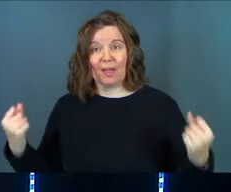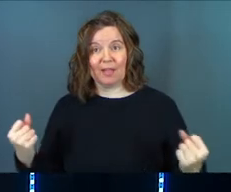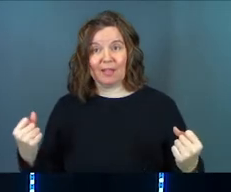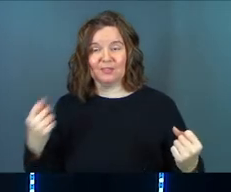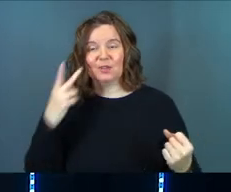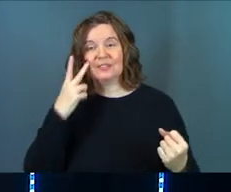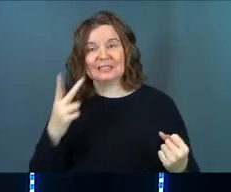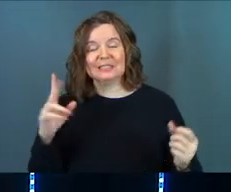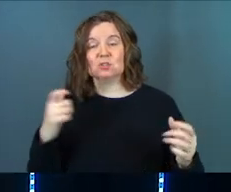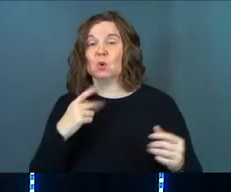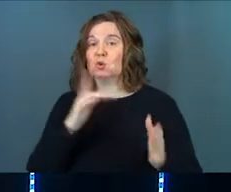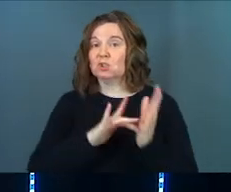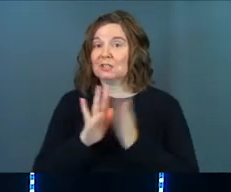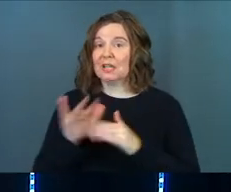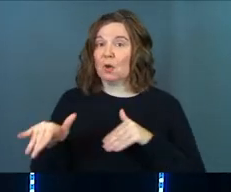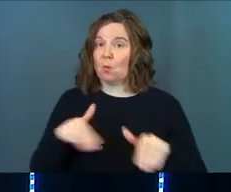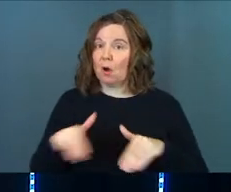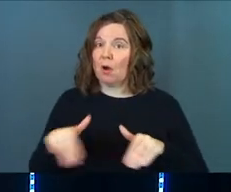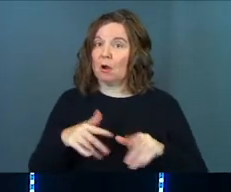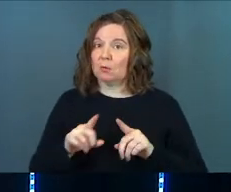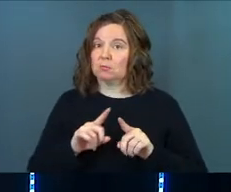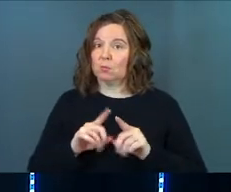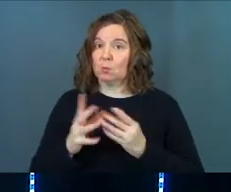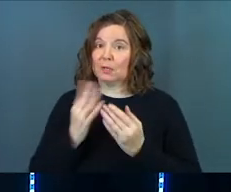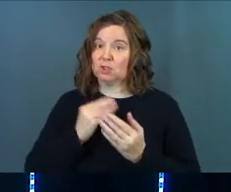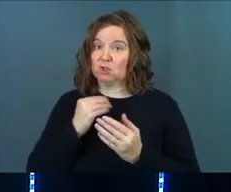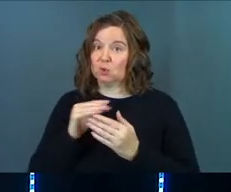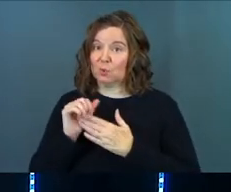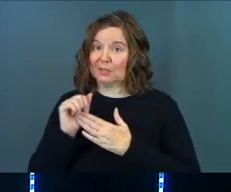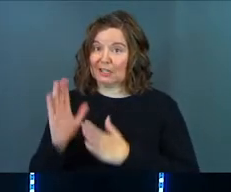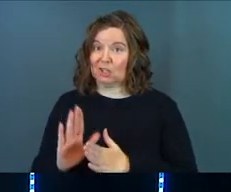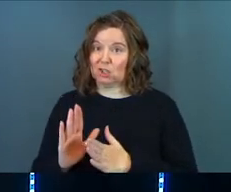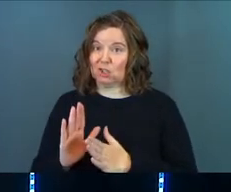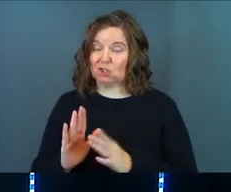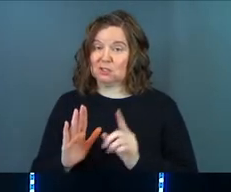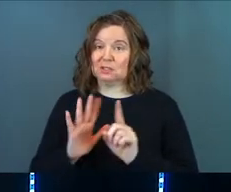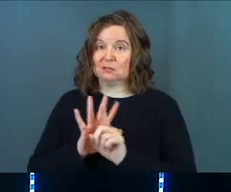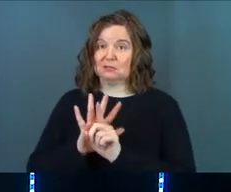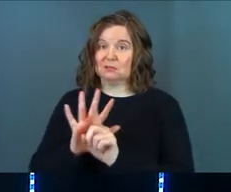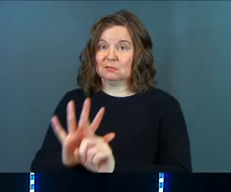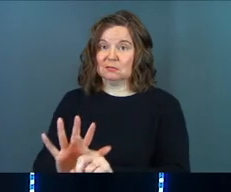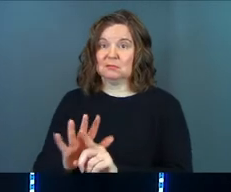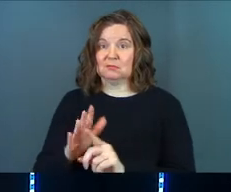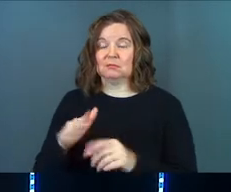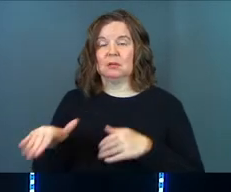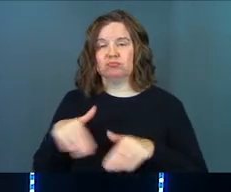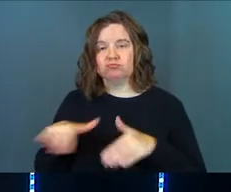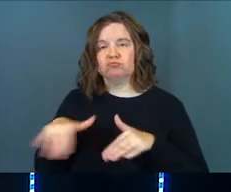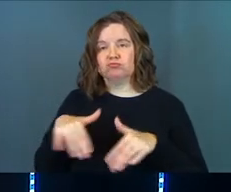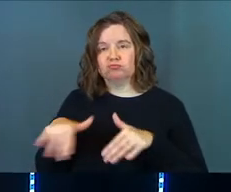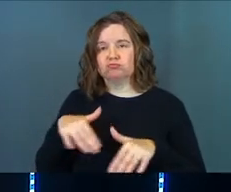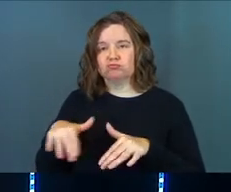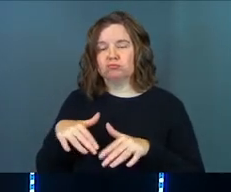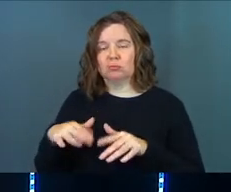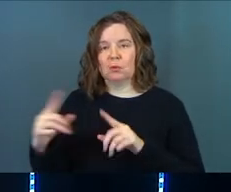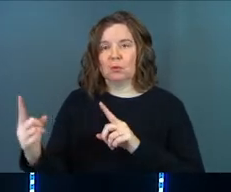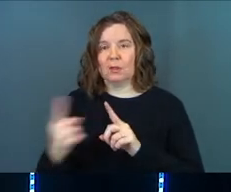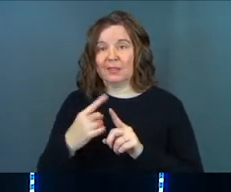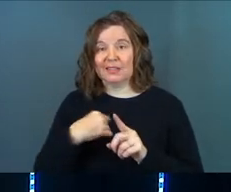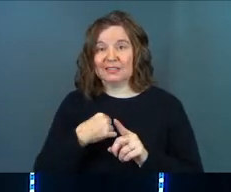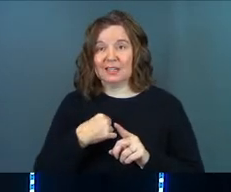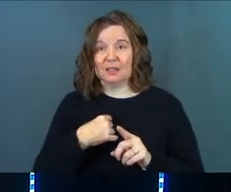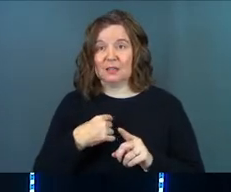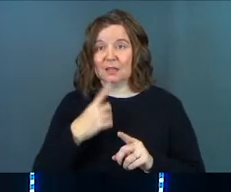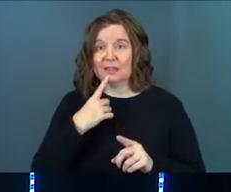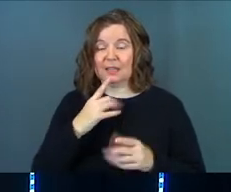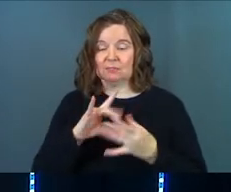So you got to see the scene. So Jesus is walking along with these Jewish leaders, probably Jesus' disciples, right? Walking along the road, and they come back to him, and they say,